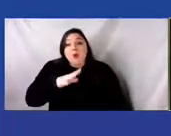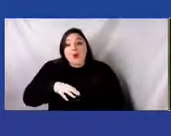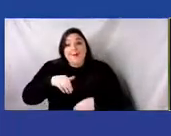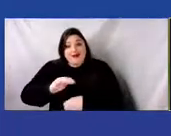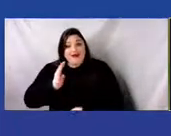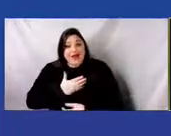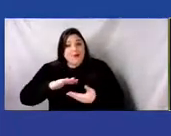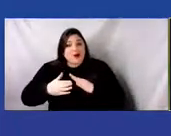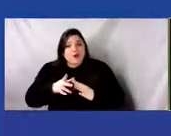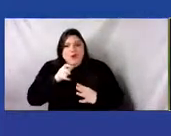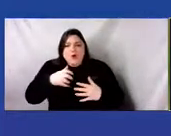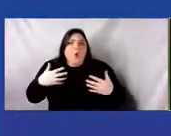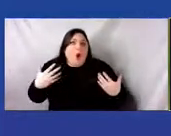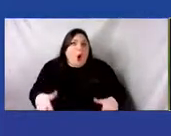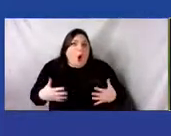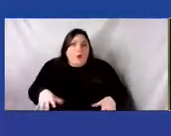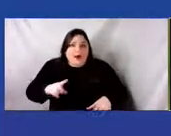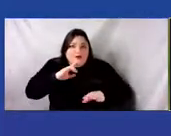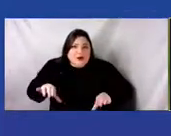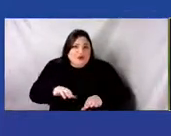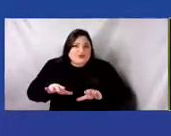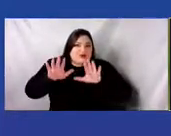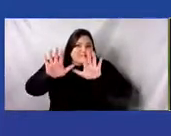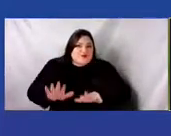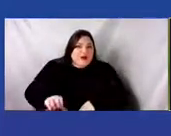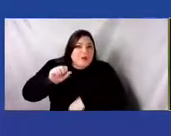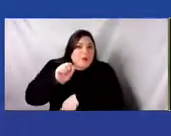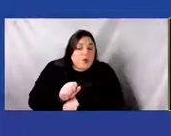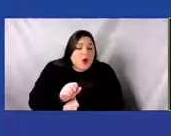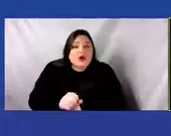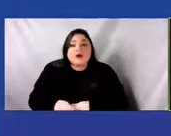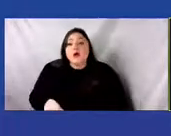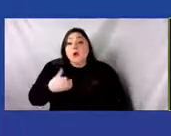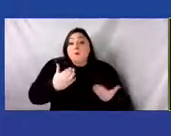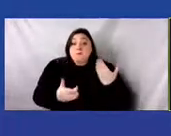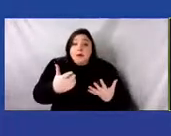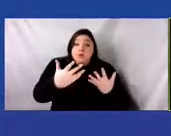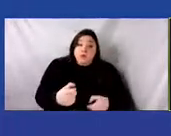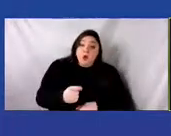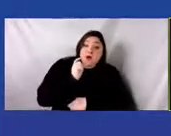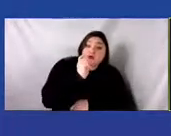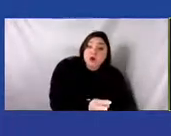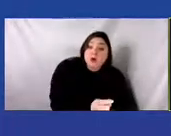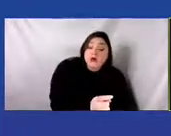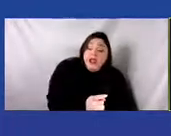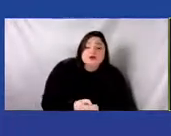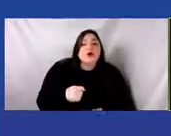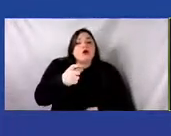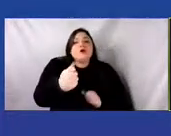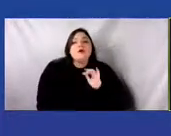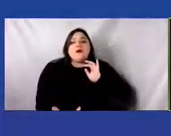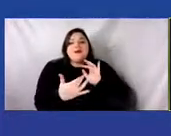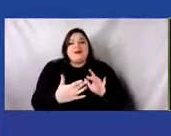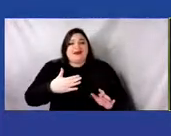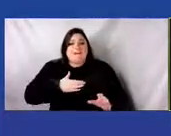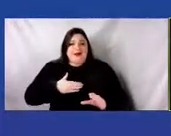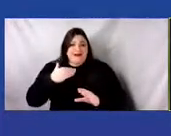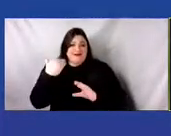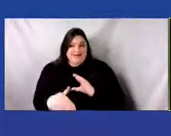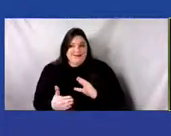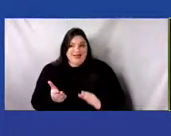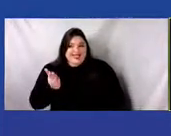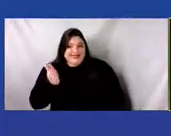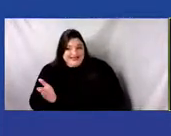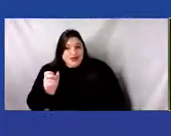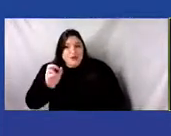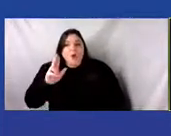really incredible work. If would like to donate, you can reach out to my email here or my